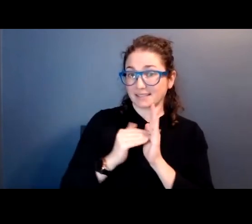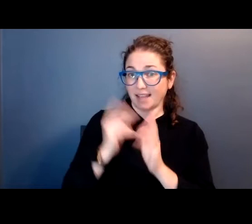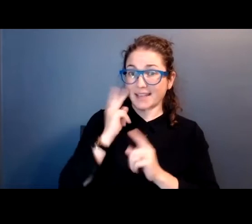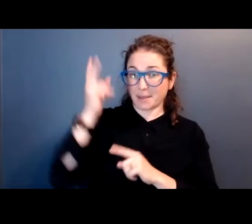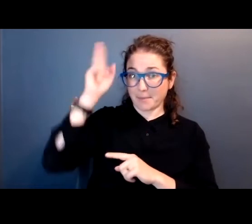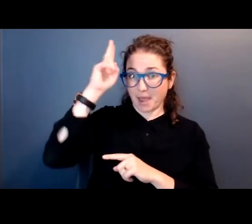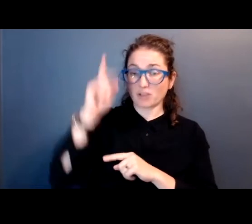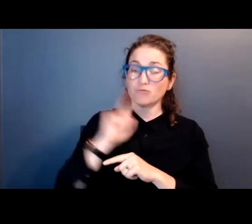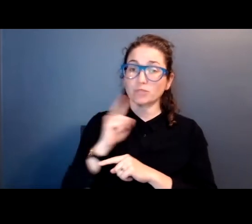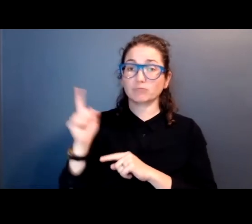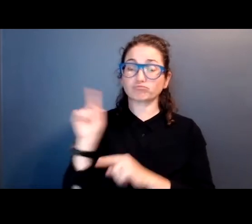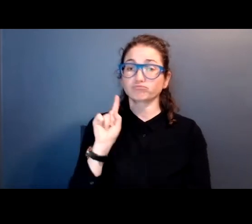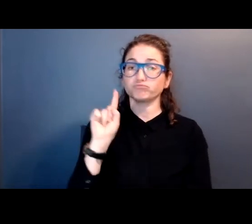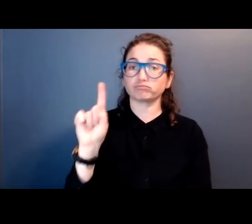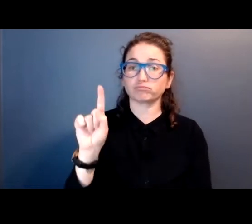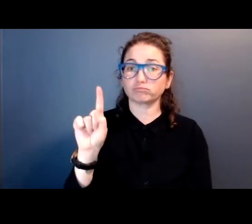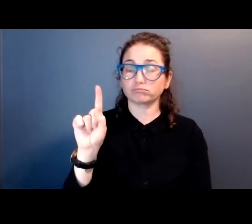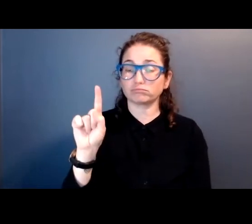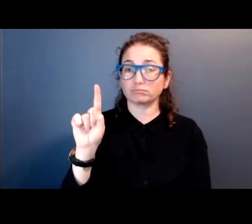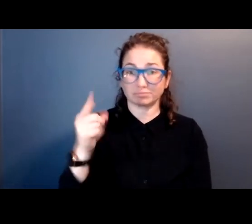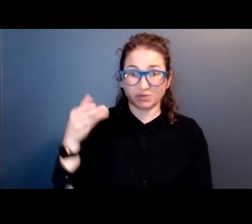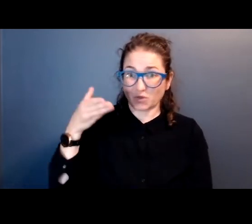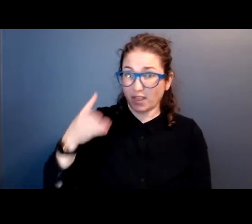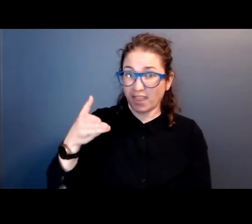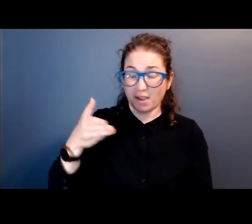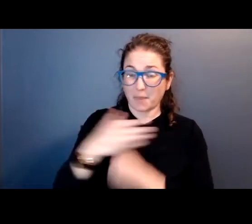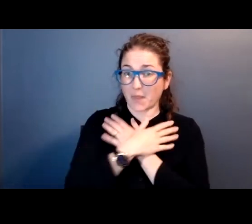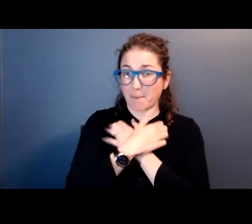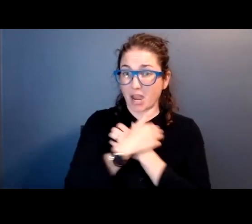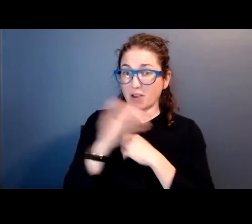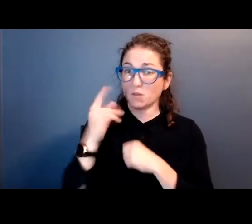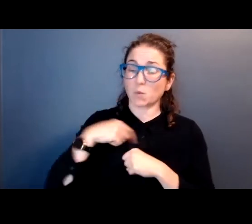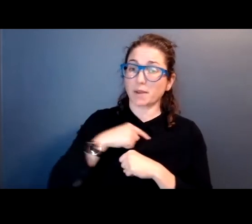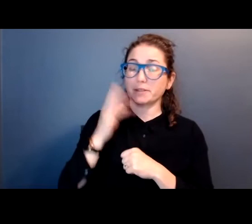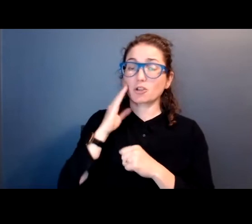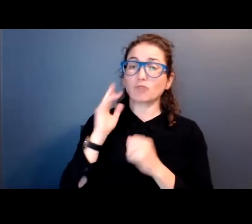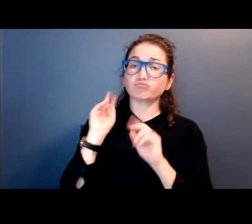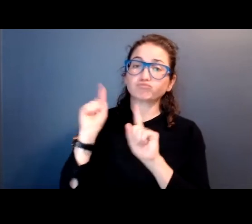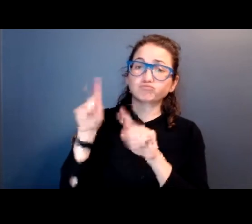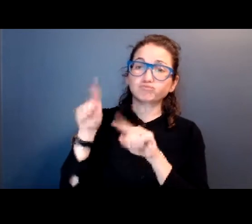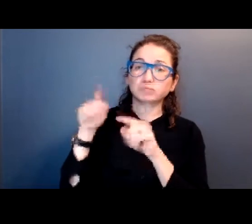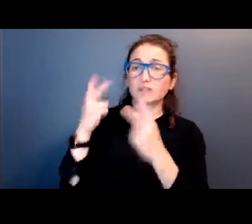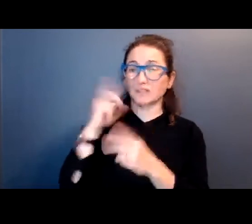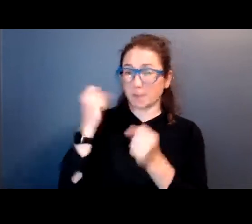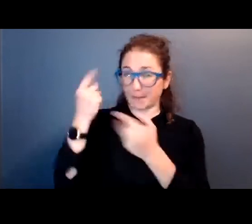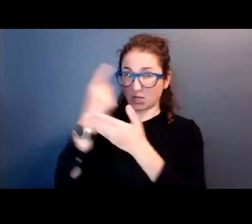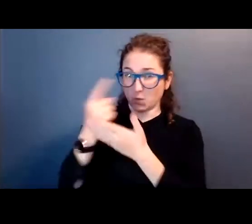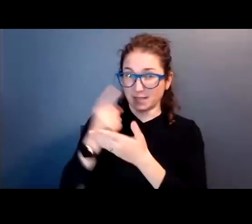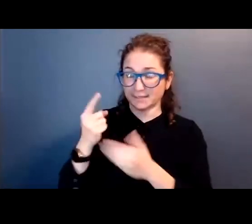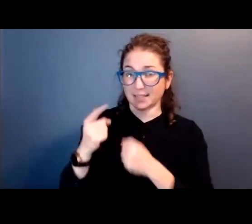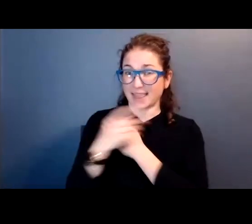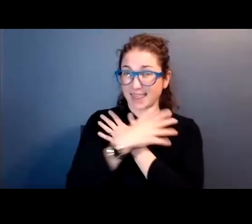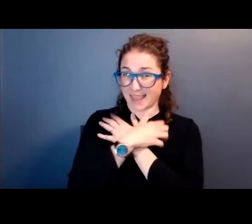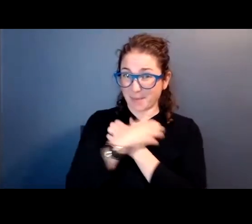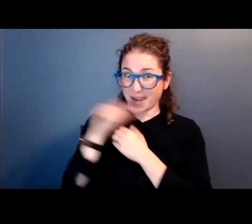come outright right on the bear as we had been visiting her for weeks and then the bear